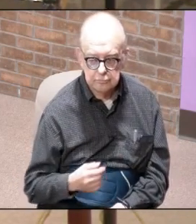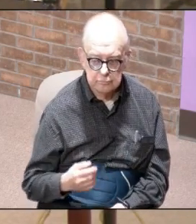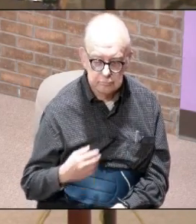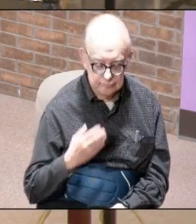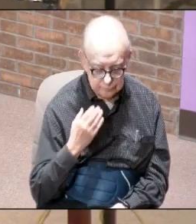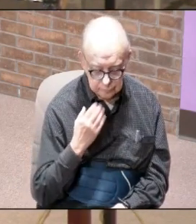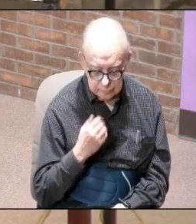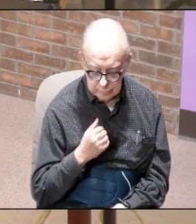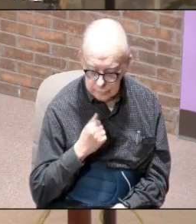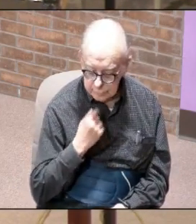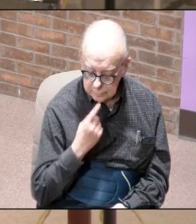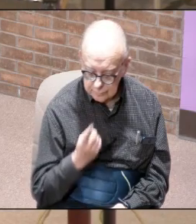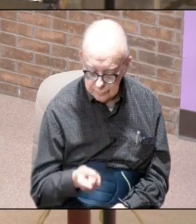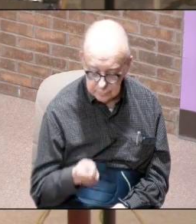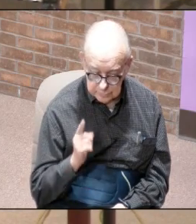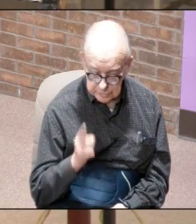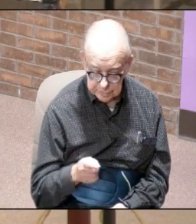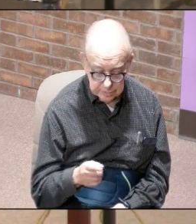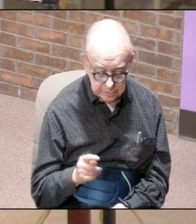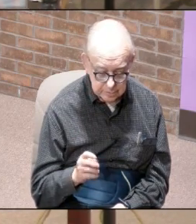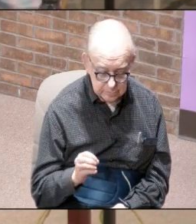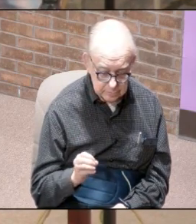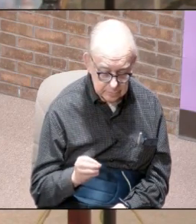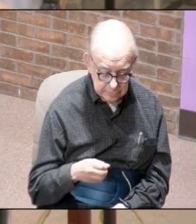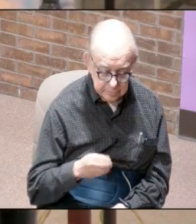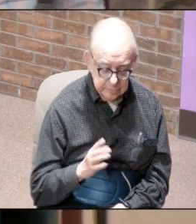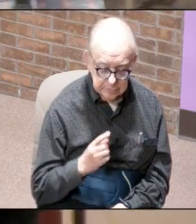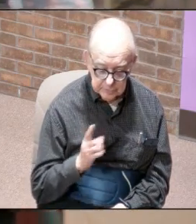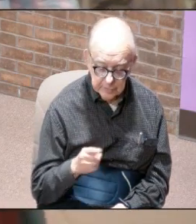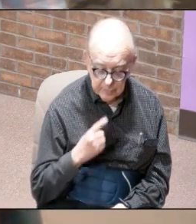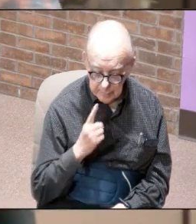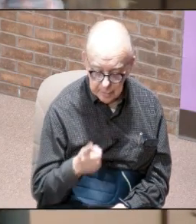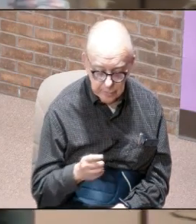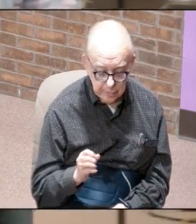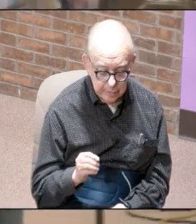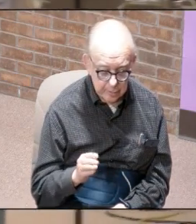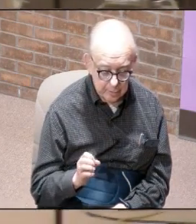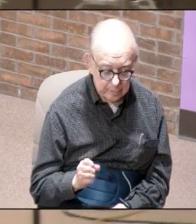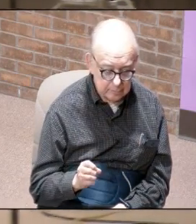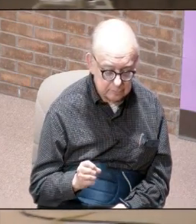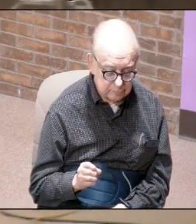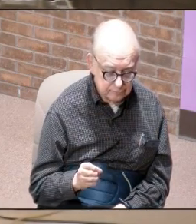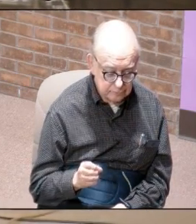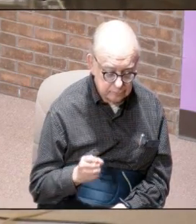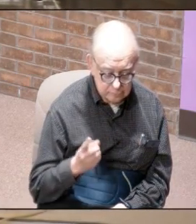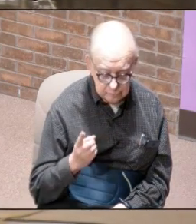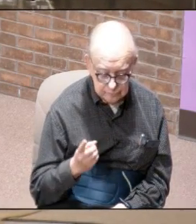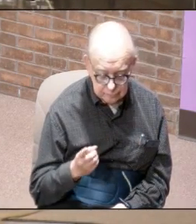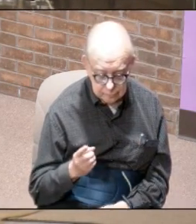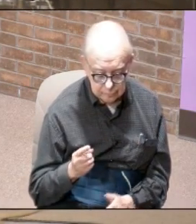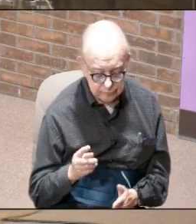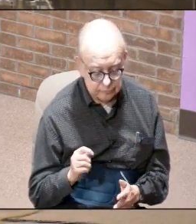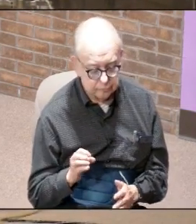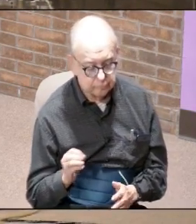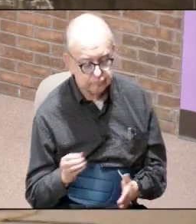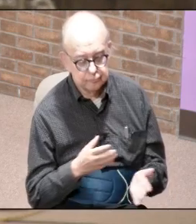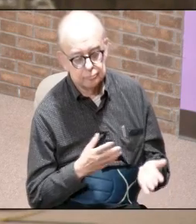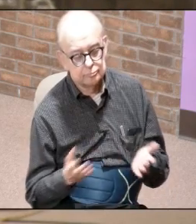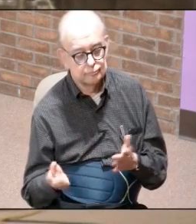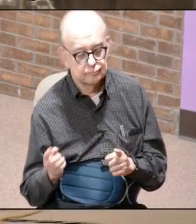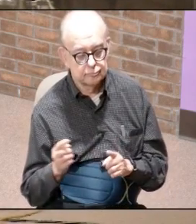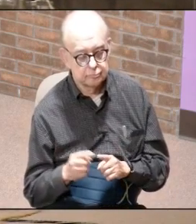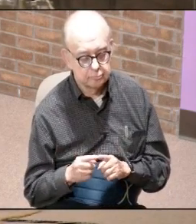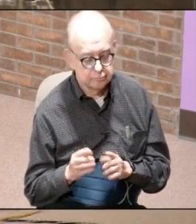I don't tell you that you're the toe God has already made you the toe and I recognize what that toe brings